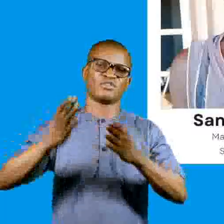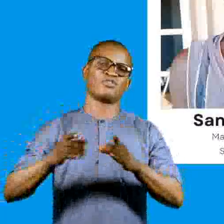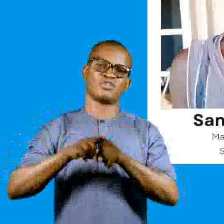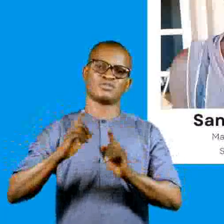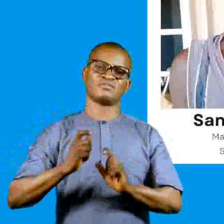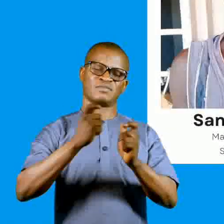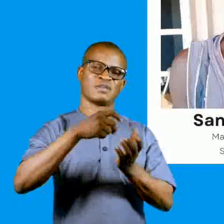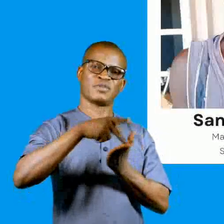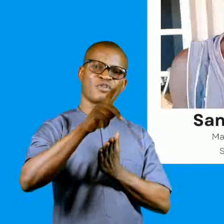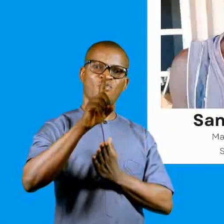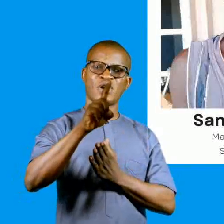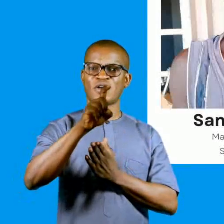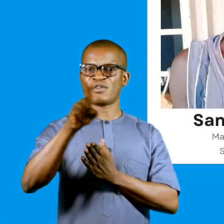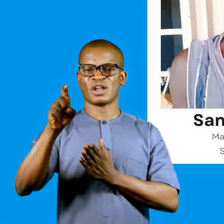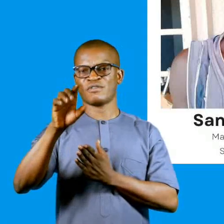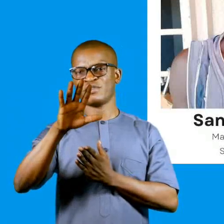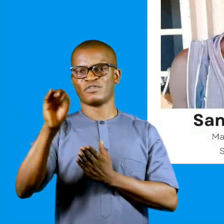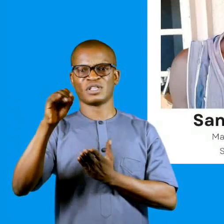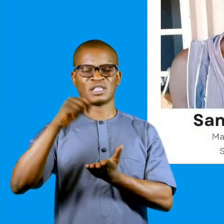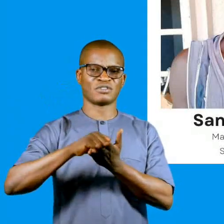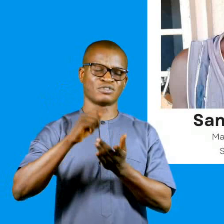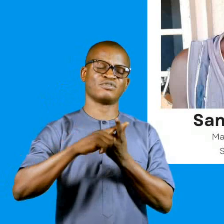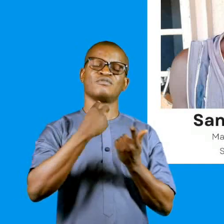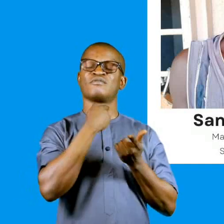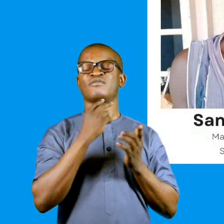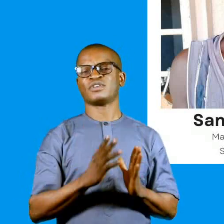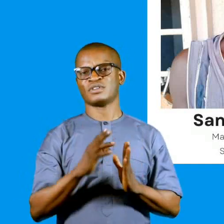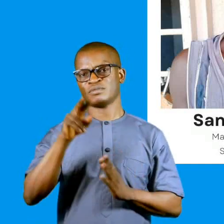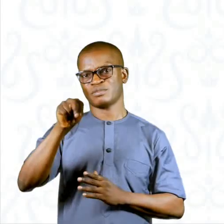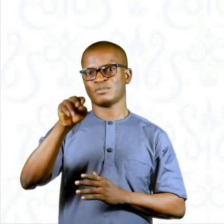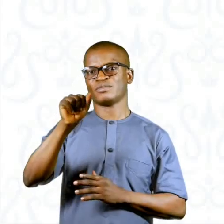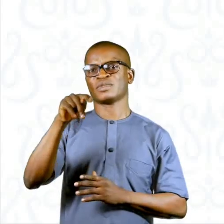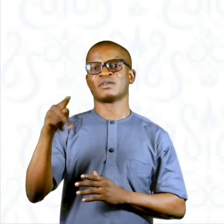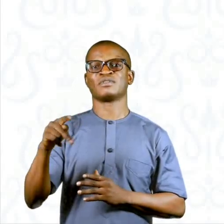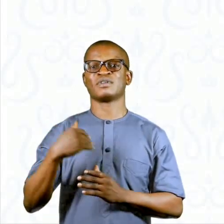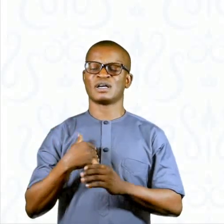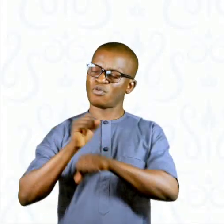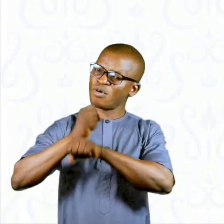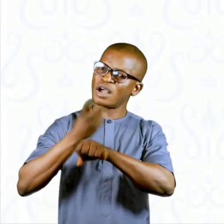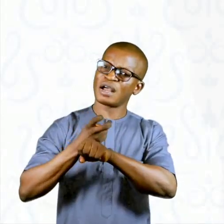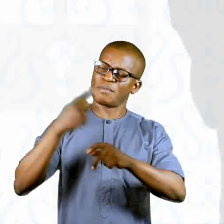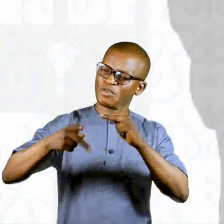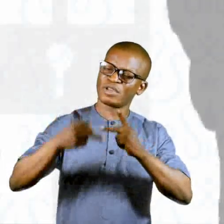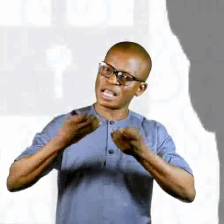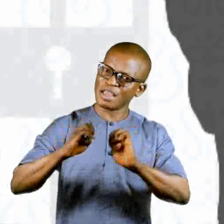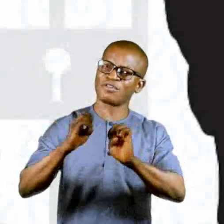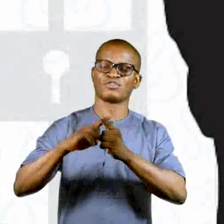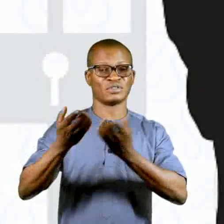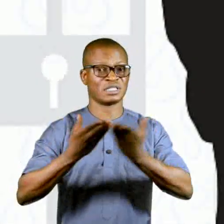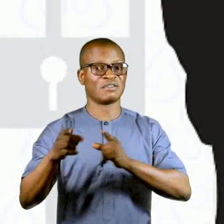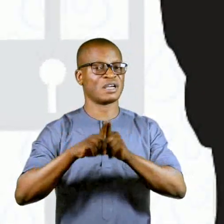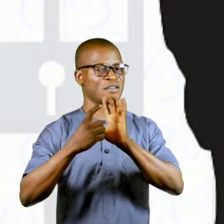The judge also awarded compensation of 150,000 Naira to the victim. NAPTIP has intensified its prosecution